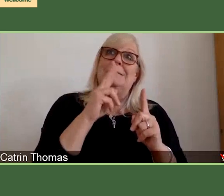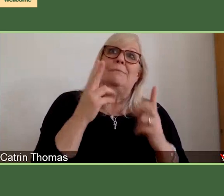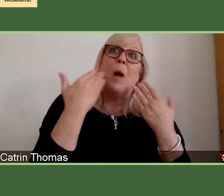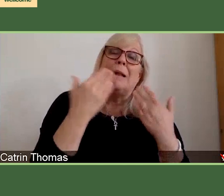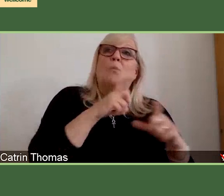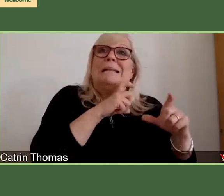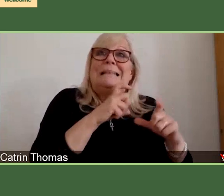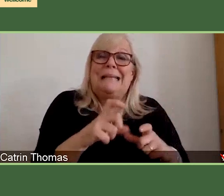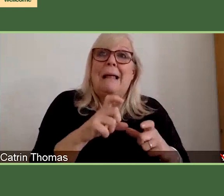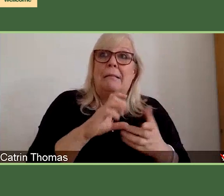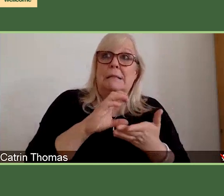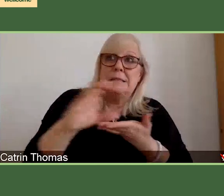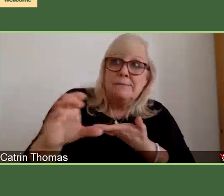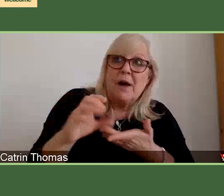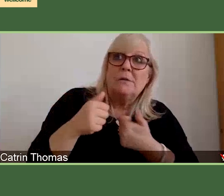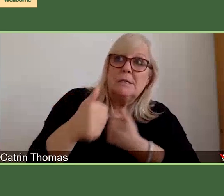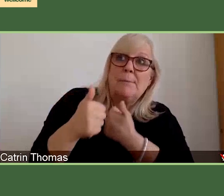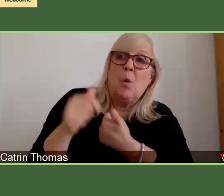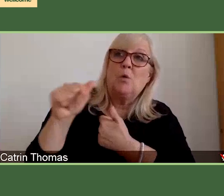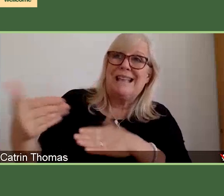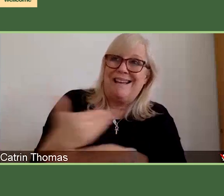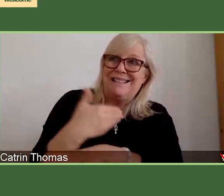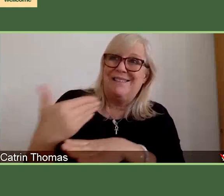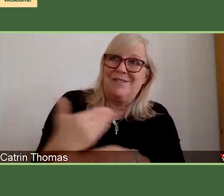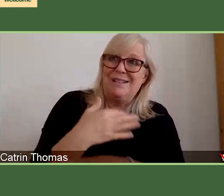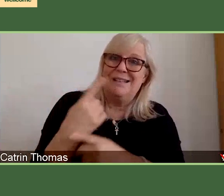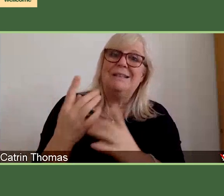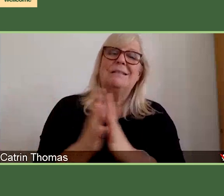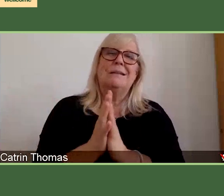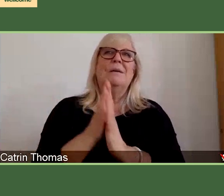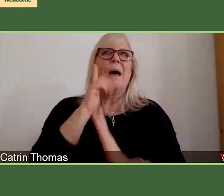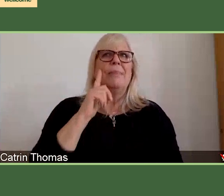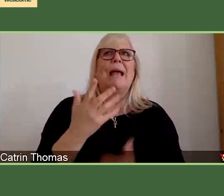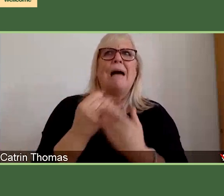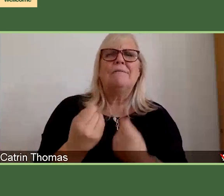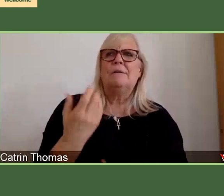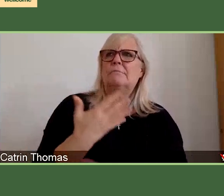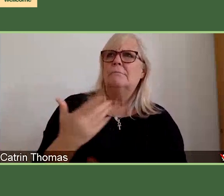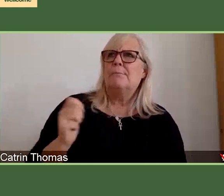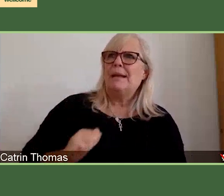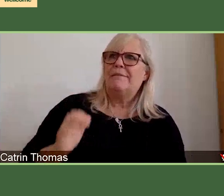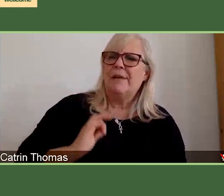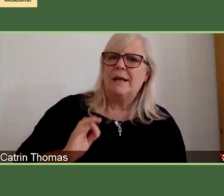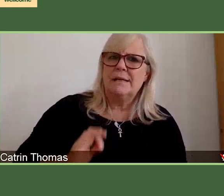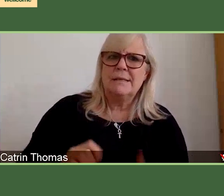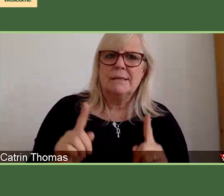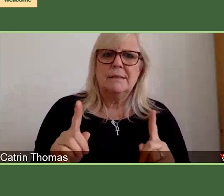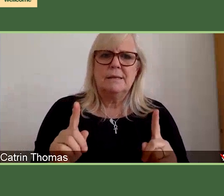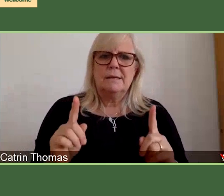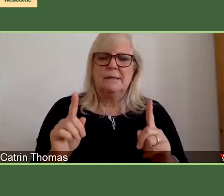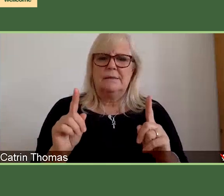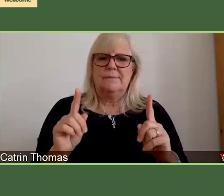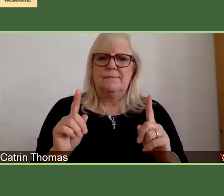But I think there is a benefit to us doing it in a more deliberative way in that, you know, this whole kind of